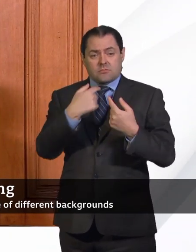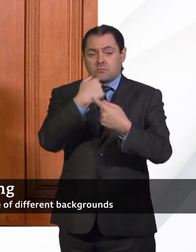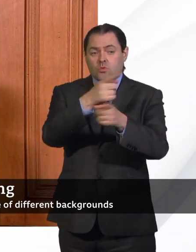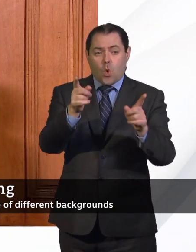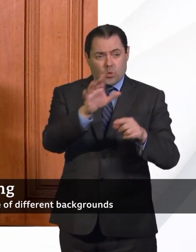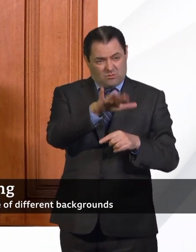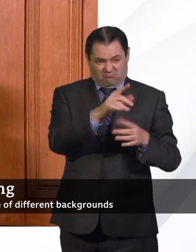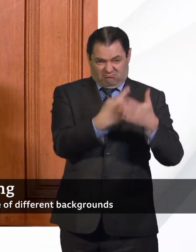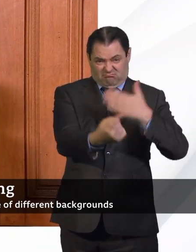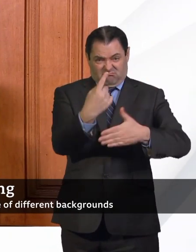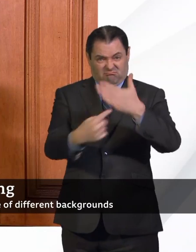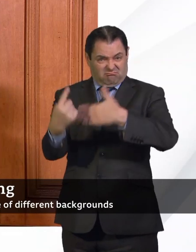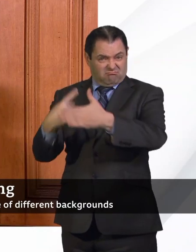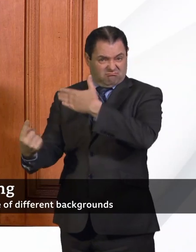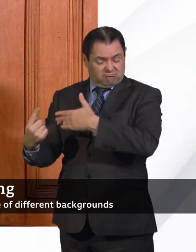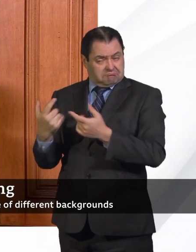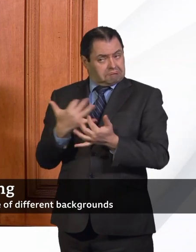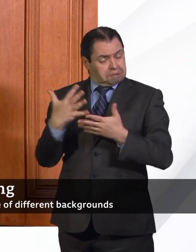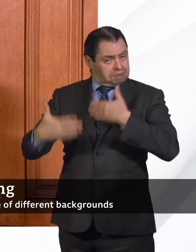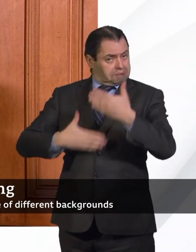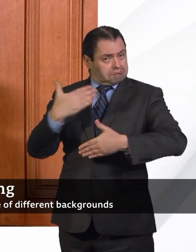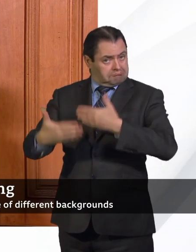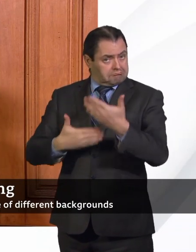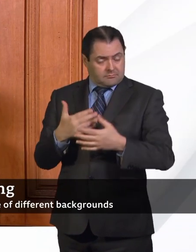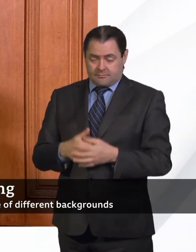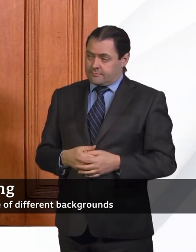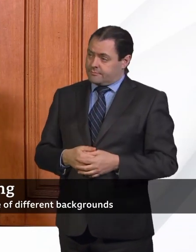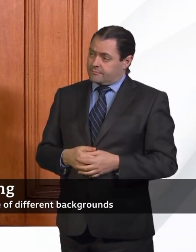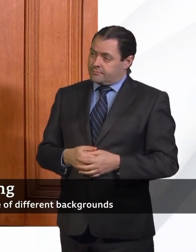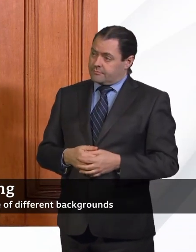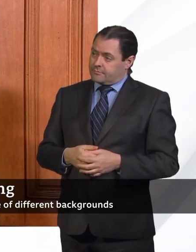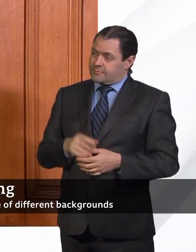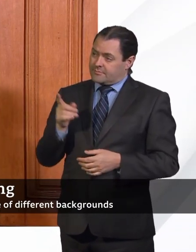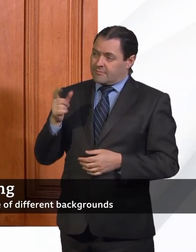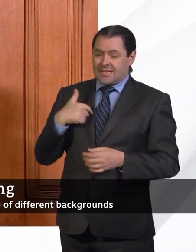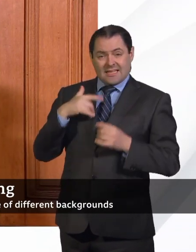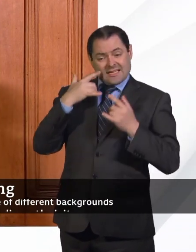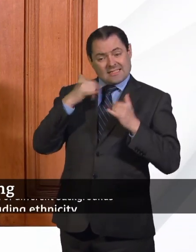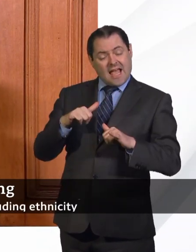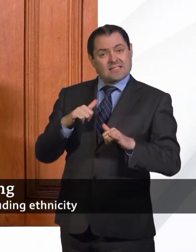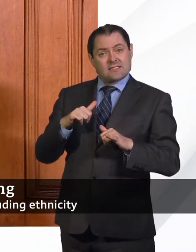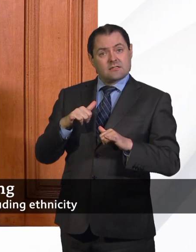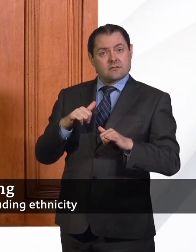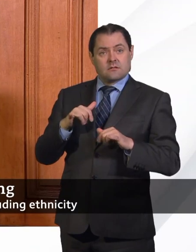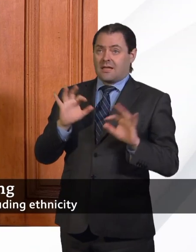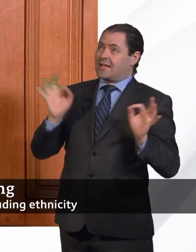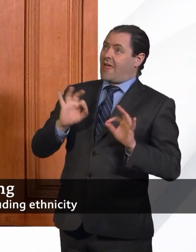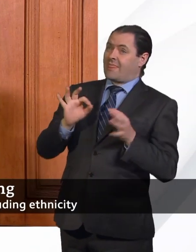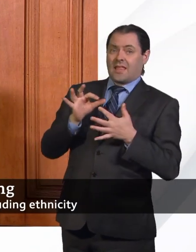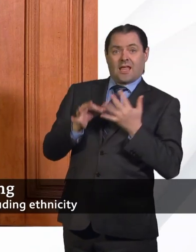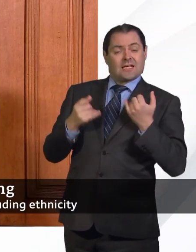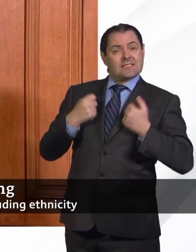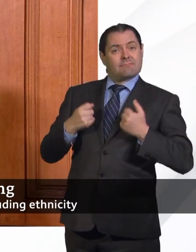agreed to self-isolate. So that programme is going well. We don't, in fact, recommend testing for people who don't have symptoms,